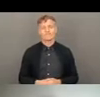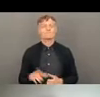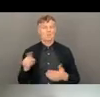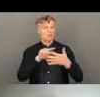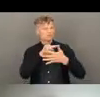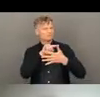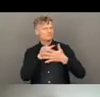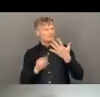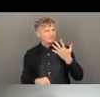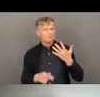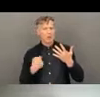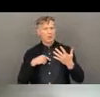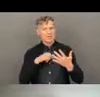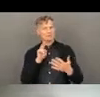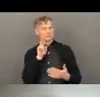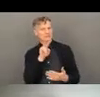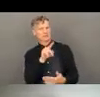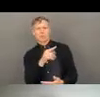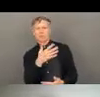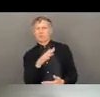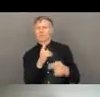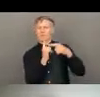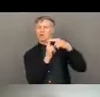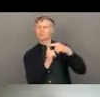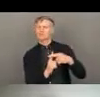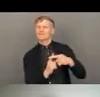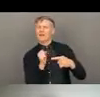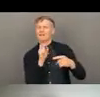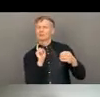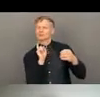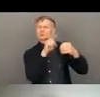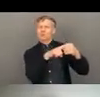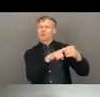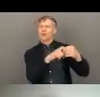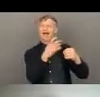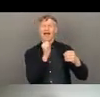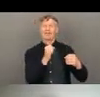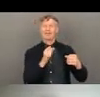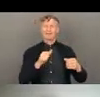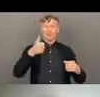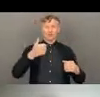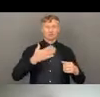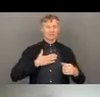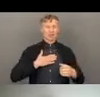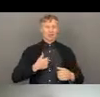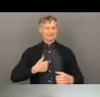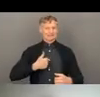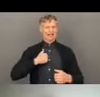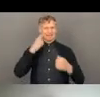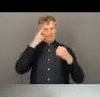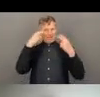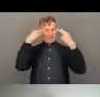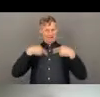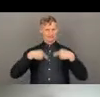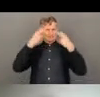join the Alliance and completed a validated self-assessment in order to identify gaps on how